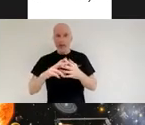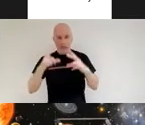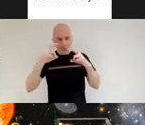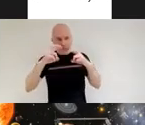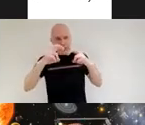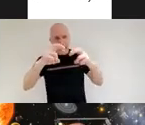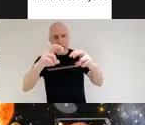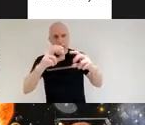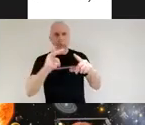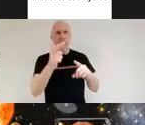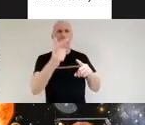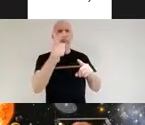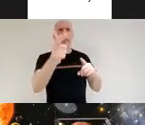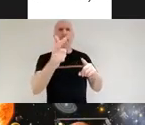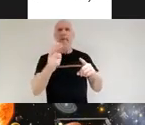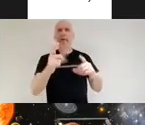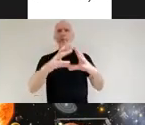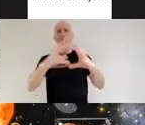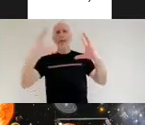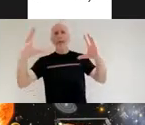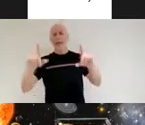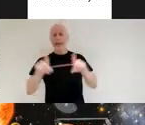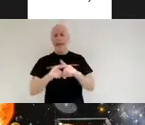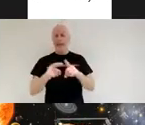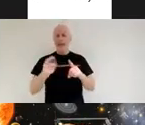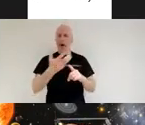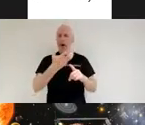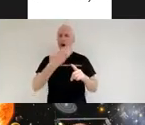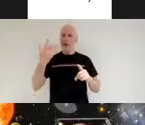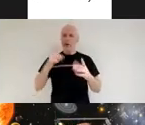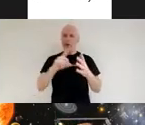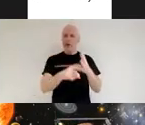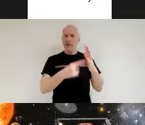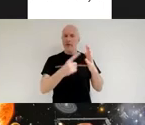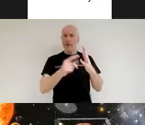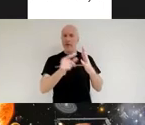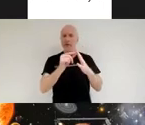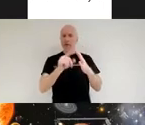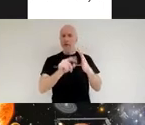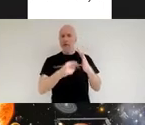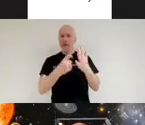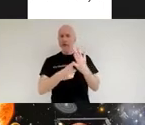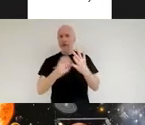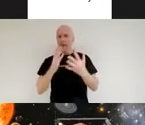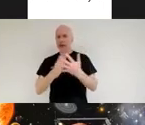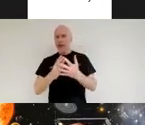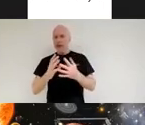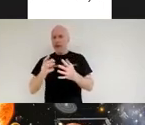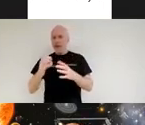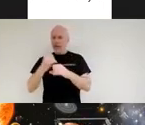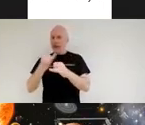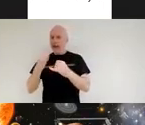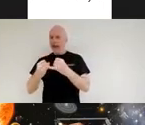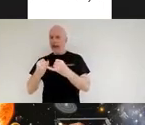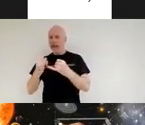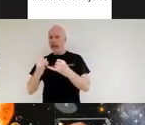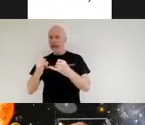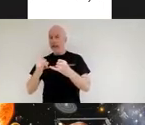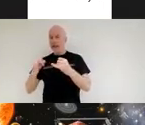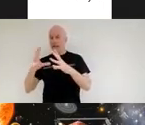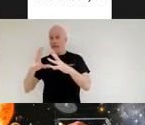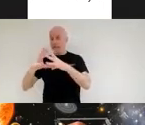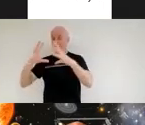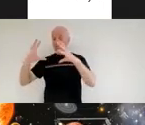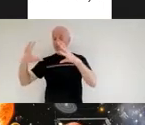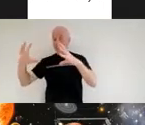call them hot jupiters because they are huge gas giants that are very close to their parent star that have orbital periods of of